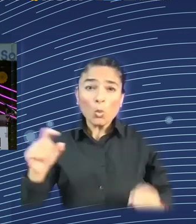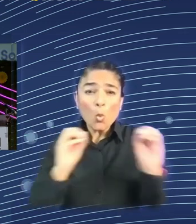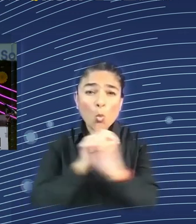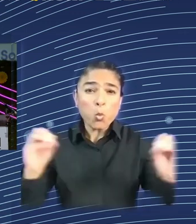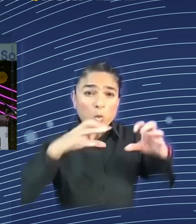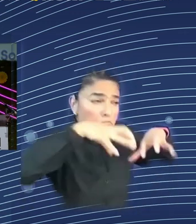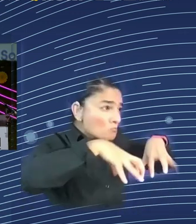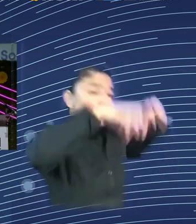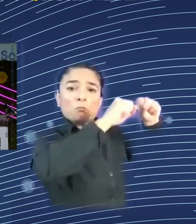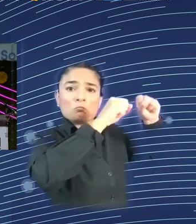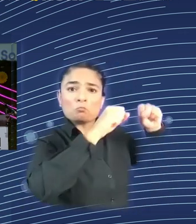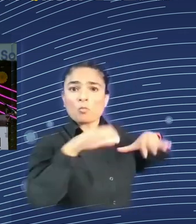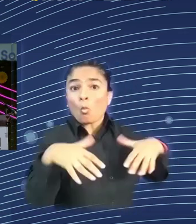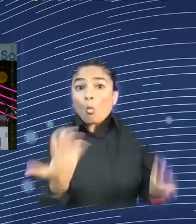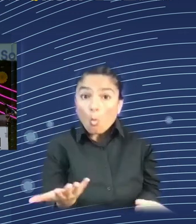laptops.